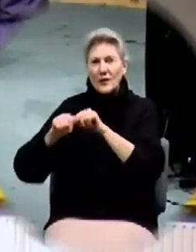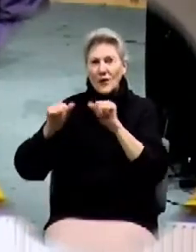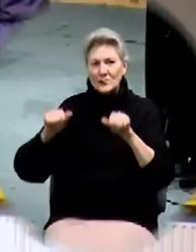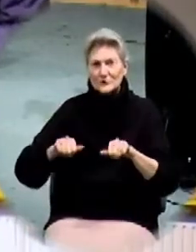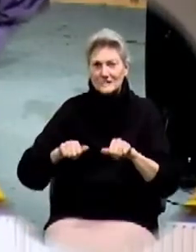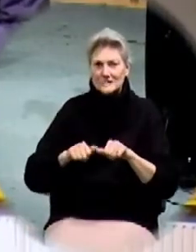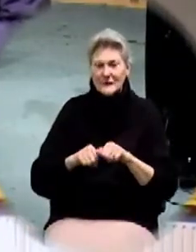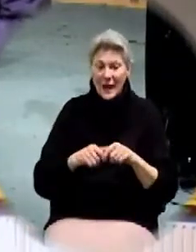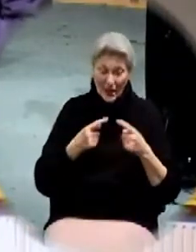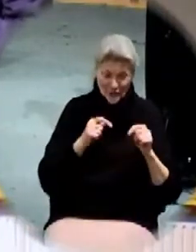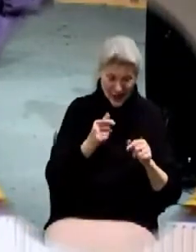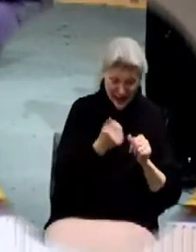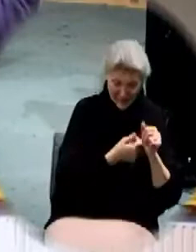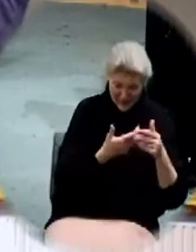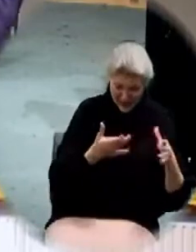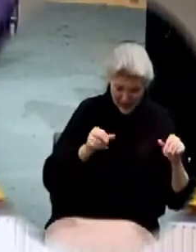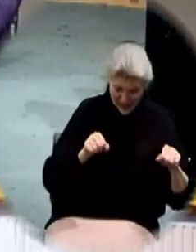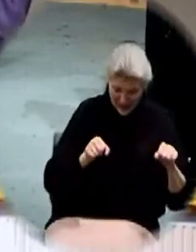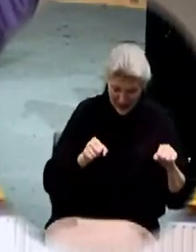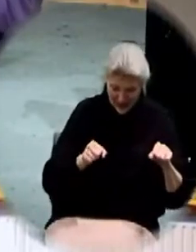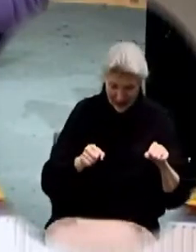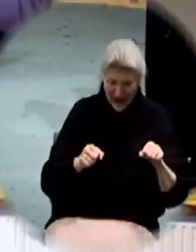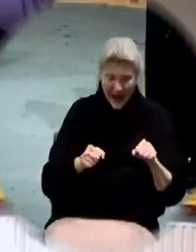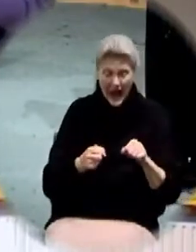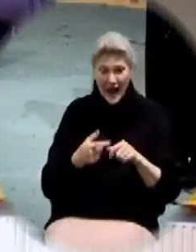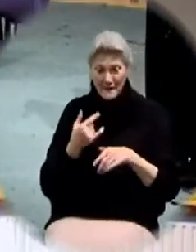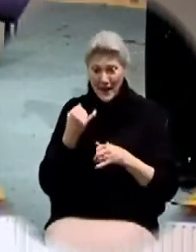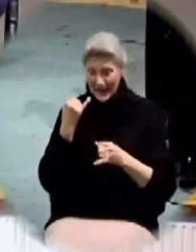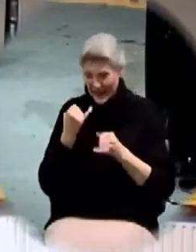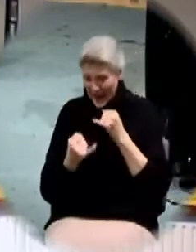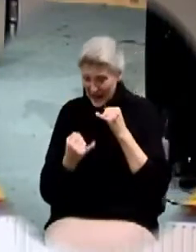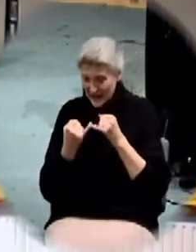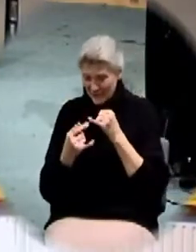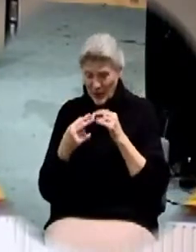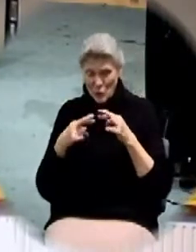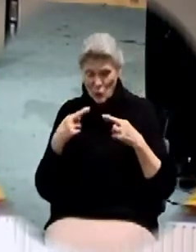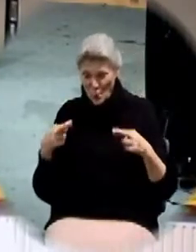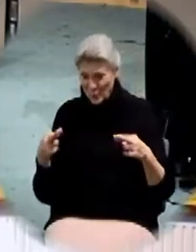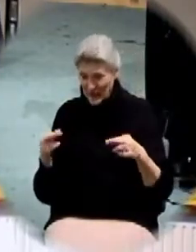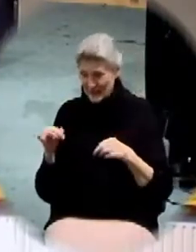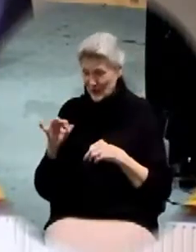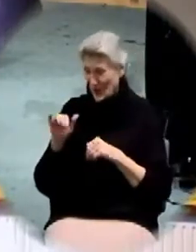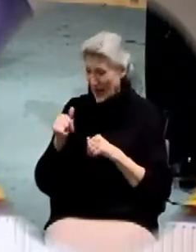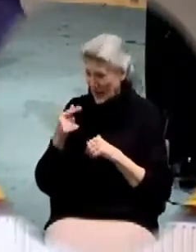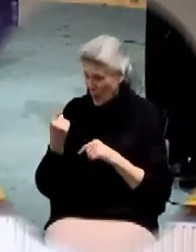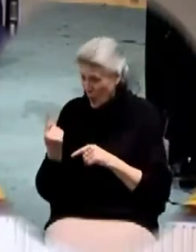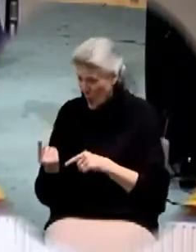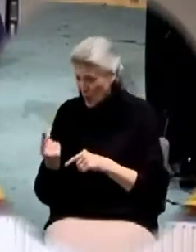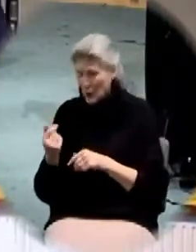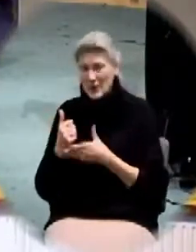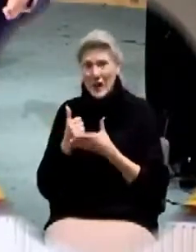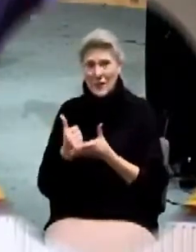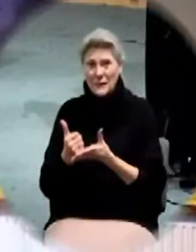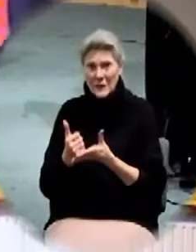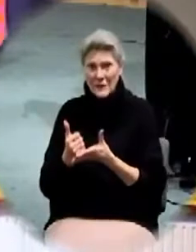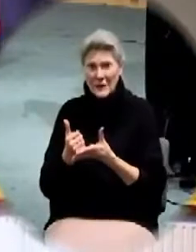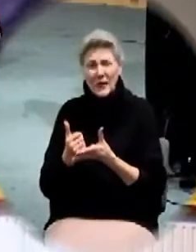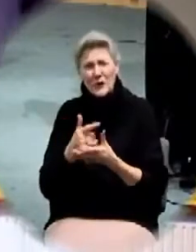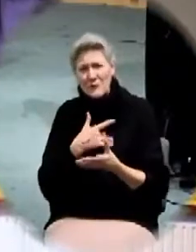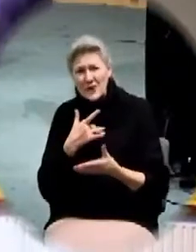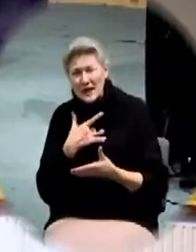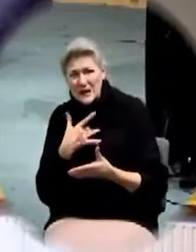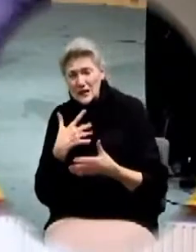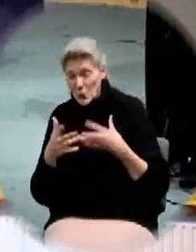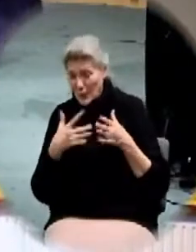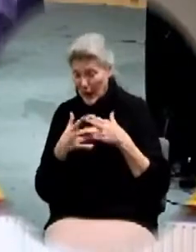no one who can do anything for me? Isn't that the real question? So if you're feeling today like, no matter how hard you try to do right,